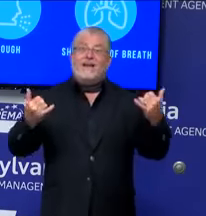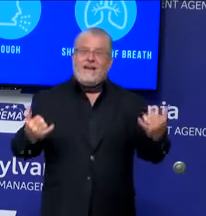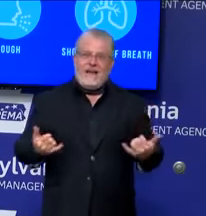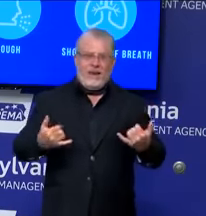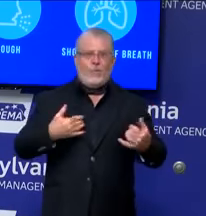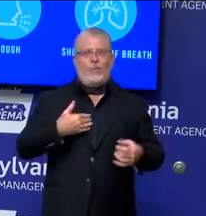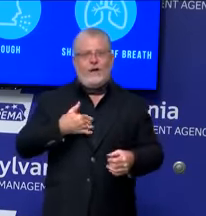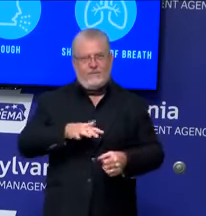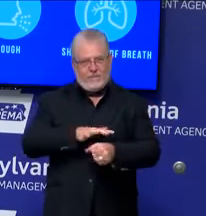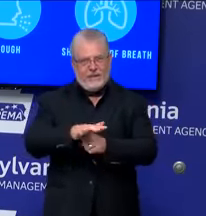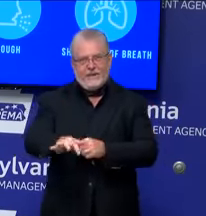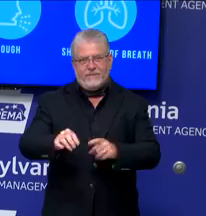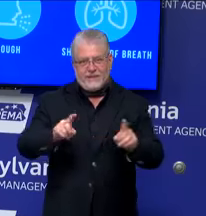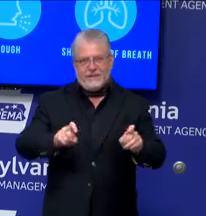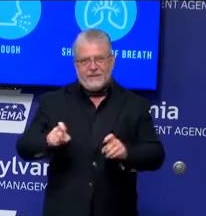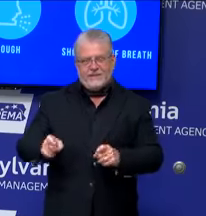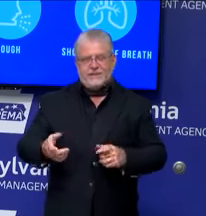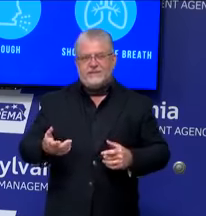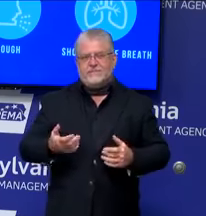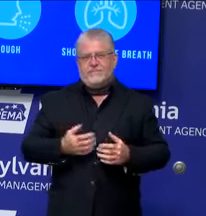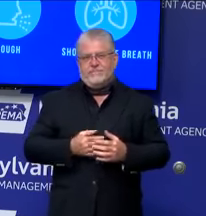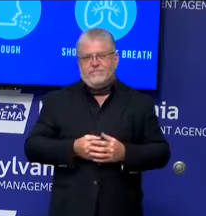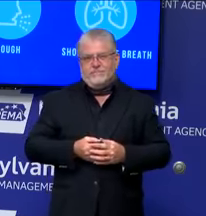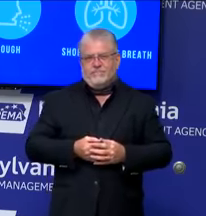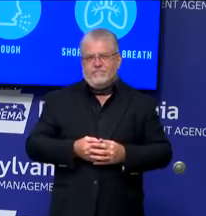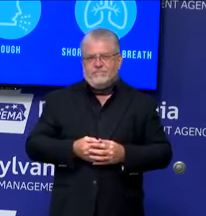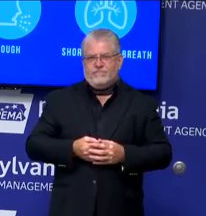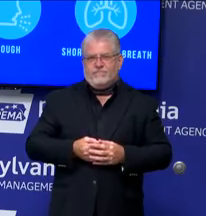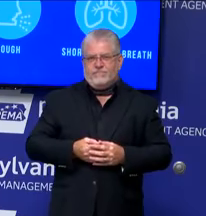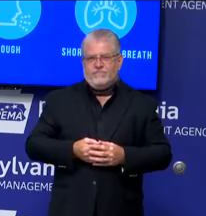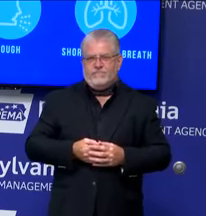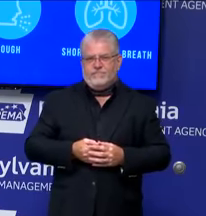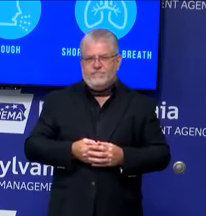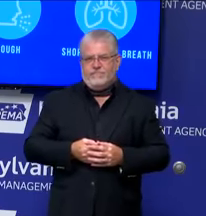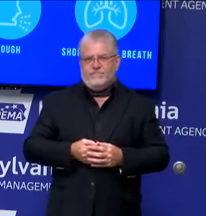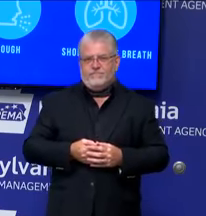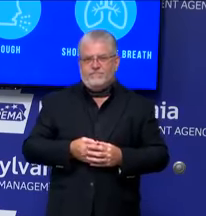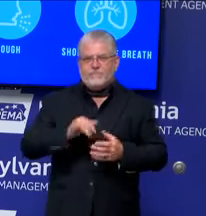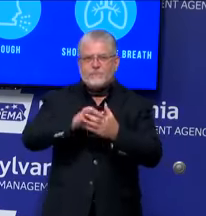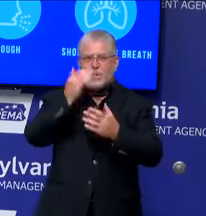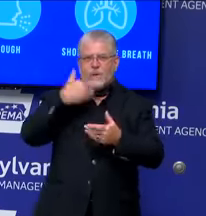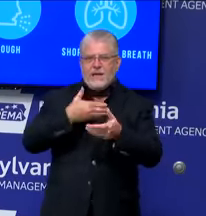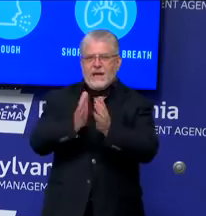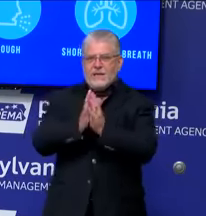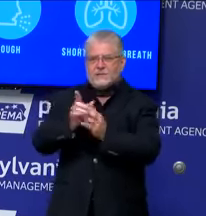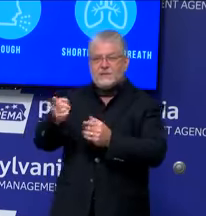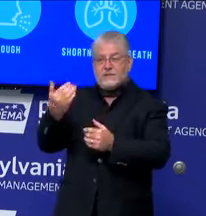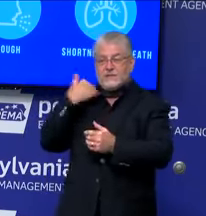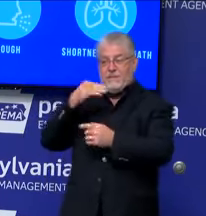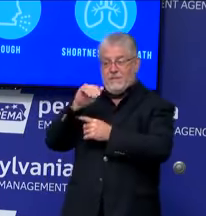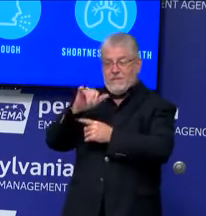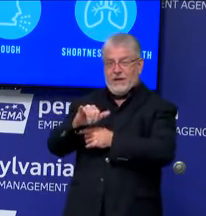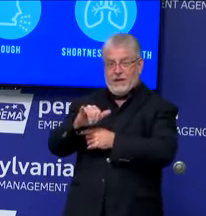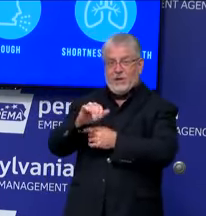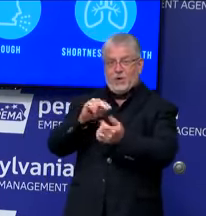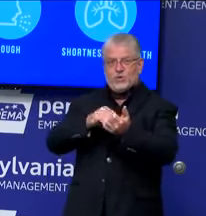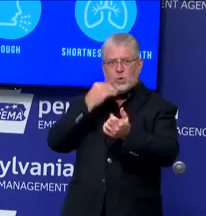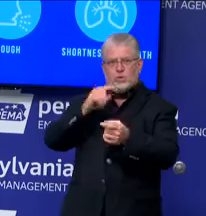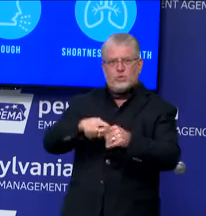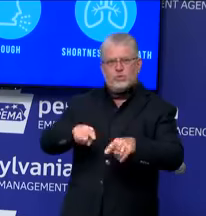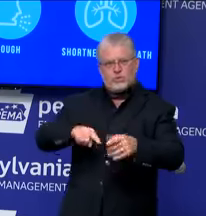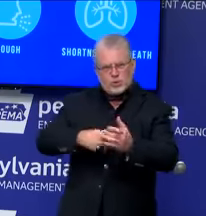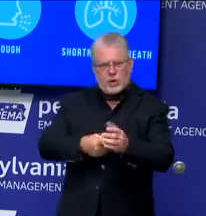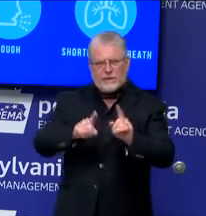And that's why we actually asked them to do it in starting in May and then ordered it in June to be completed